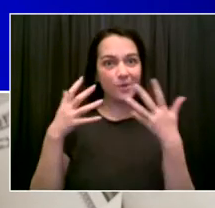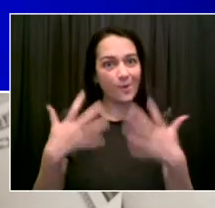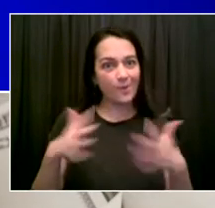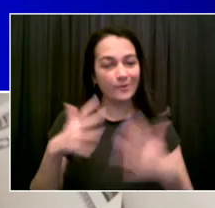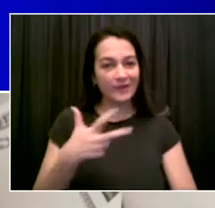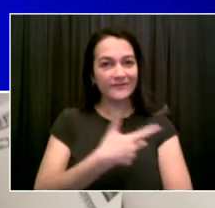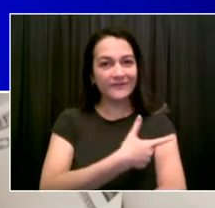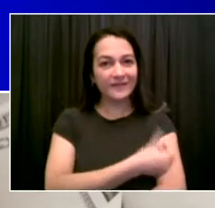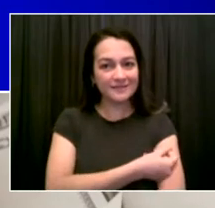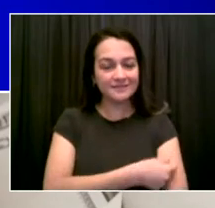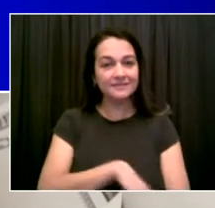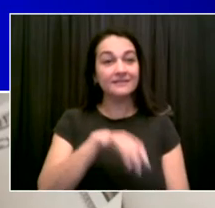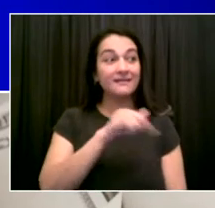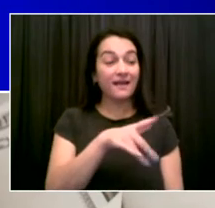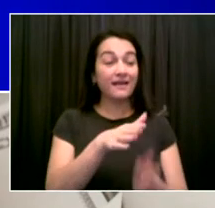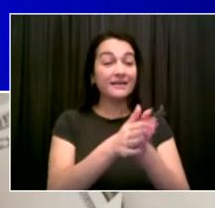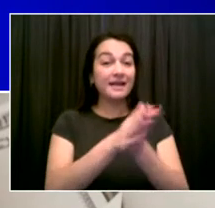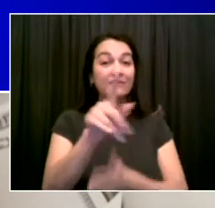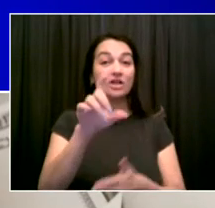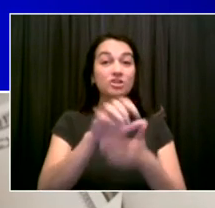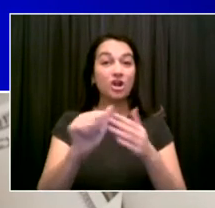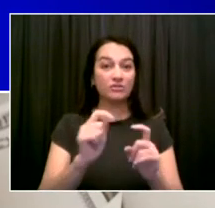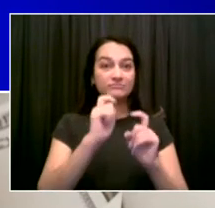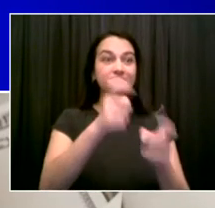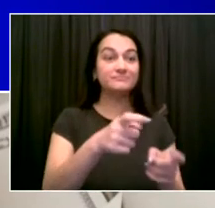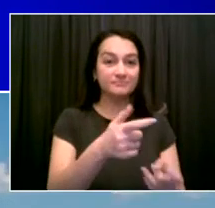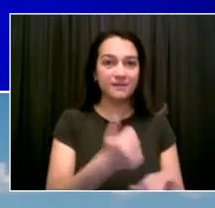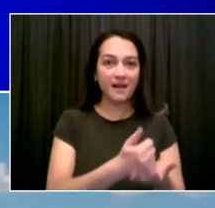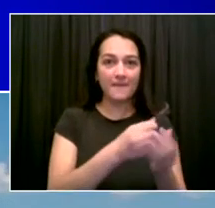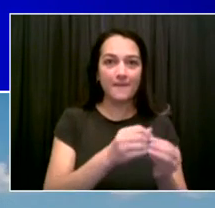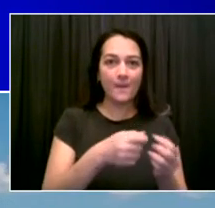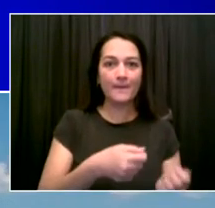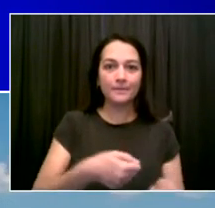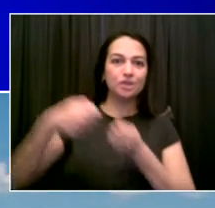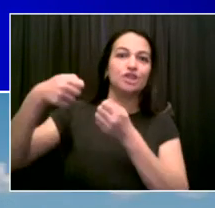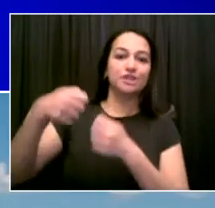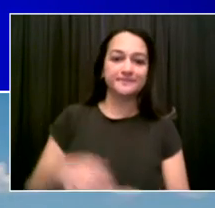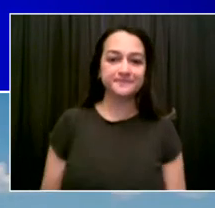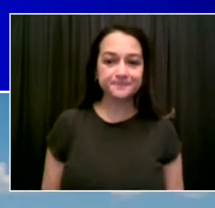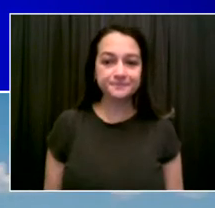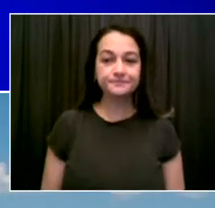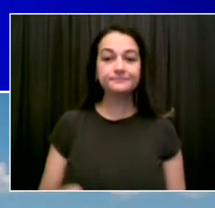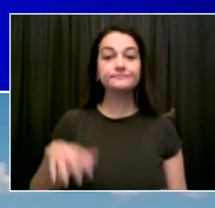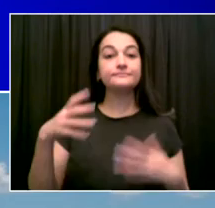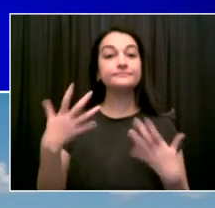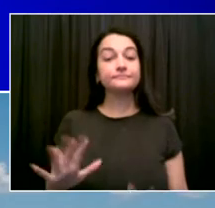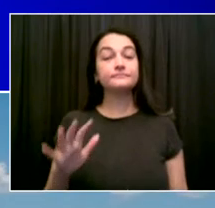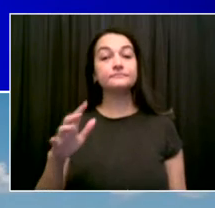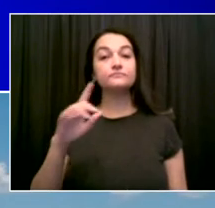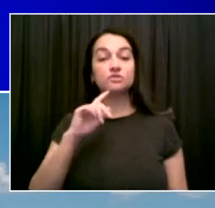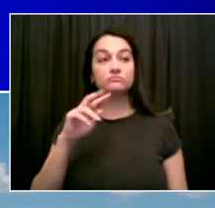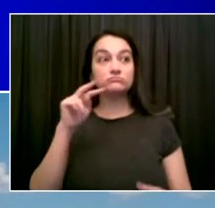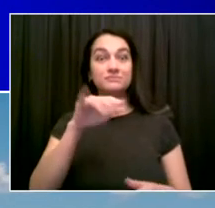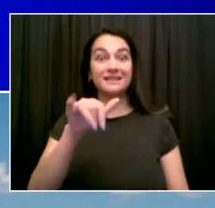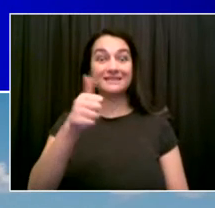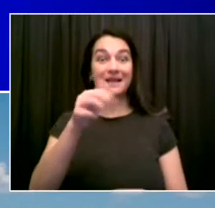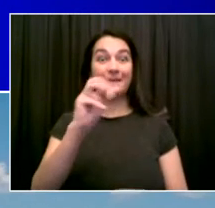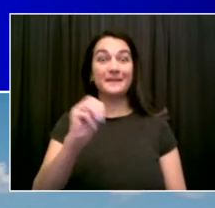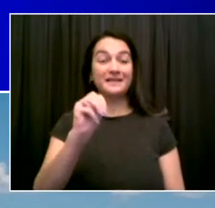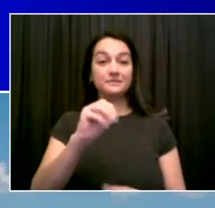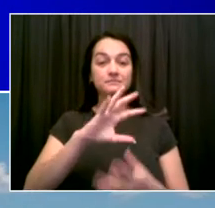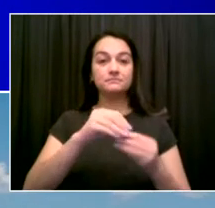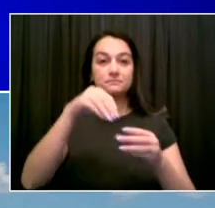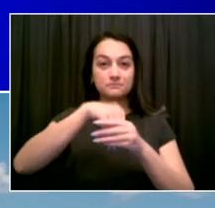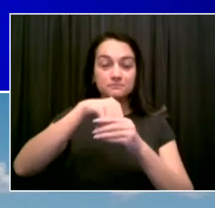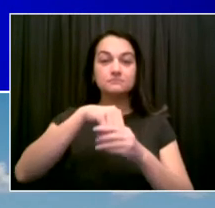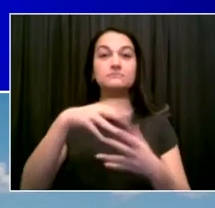major milestone we have now reached. 5 million, 5 million New Yorkers have gotten at least one dose of the